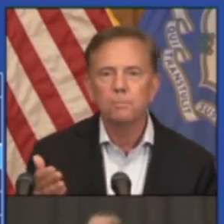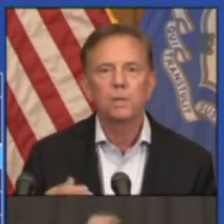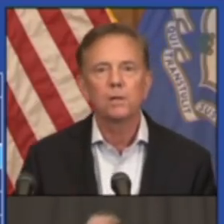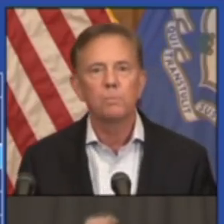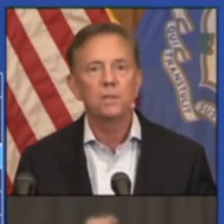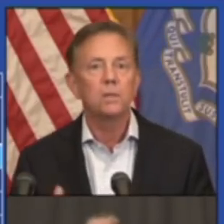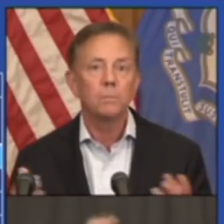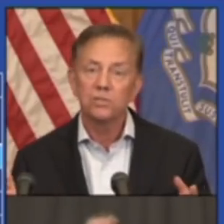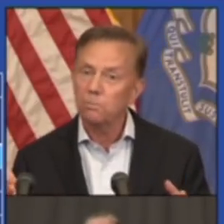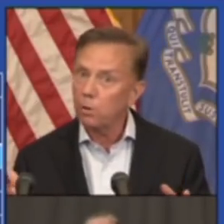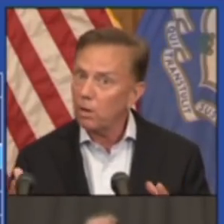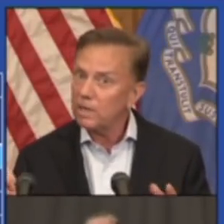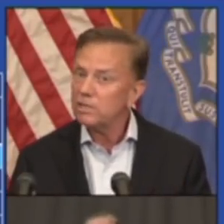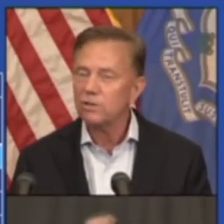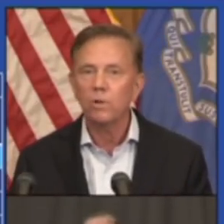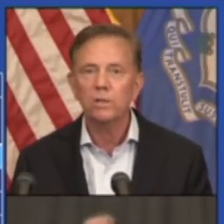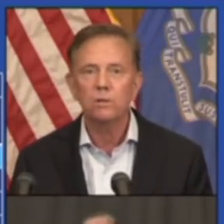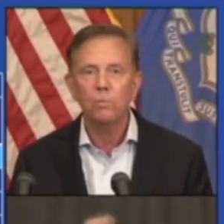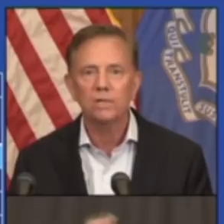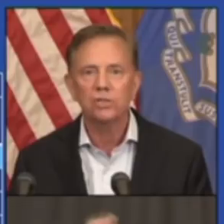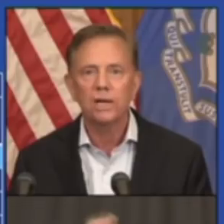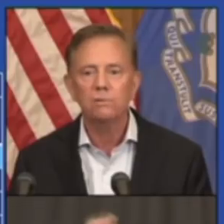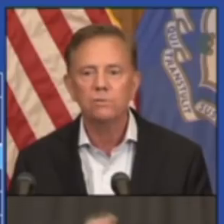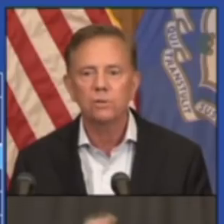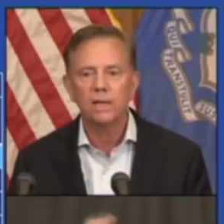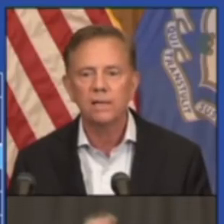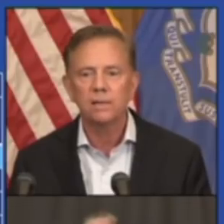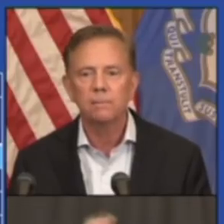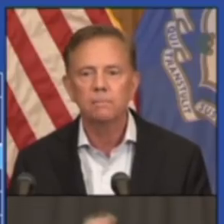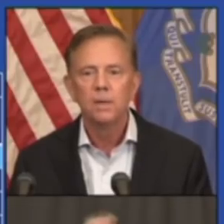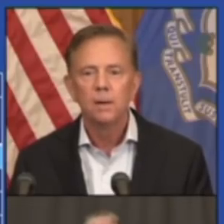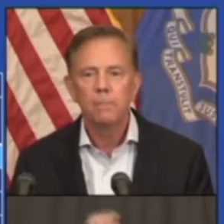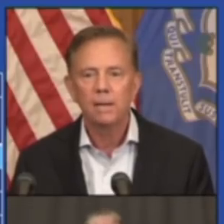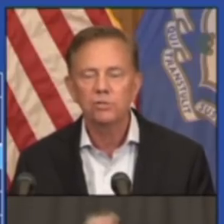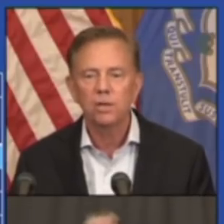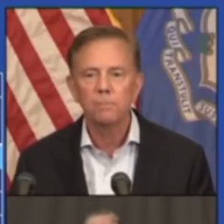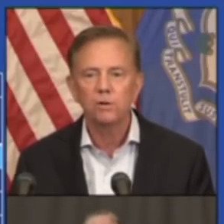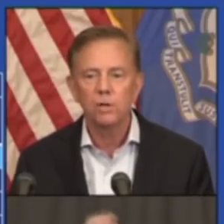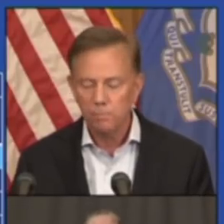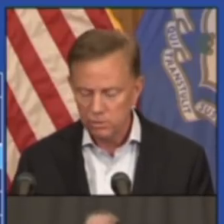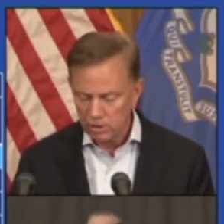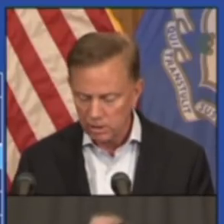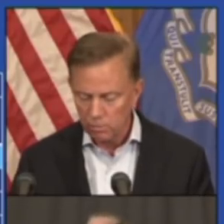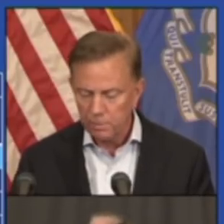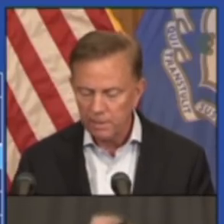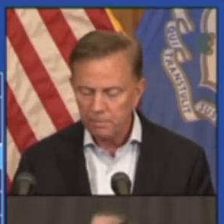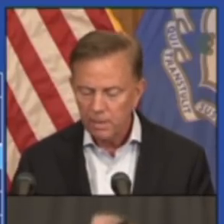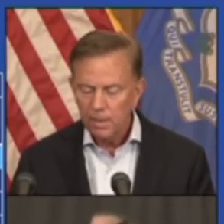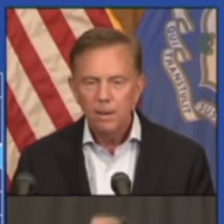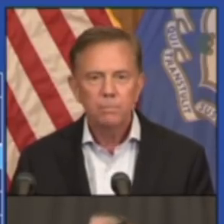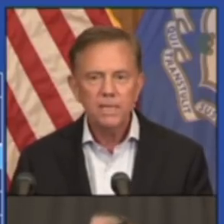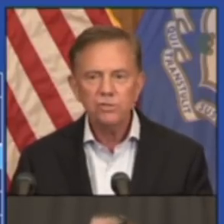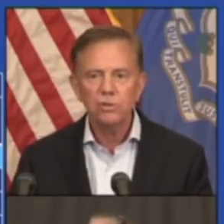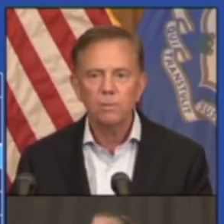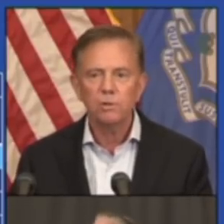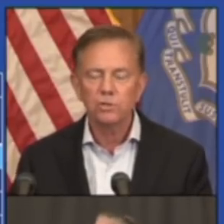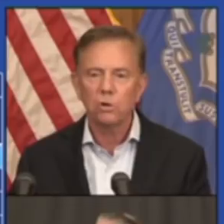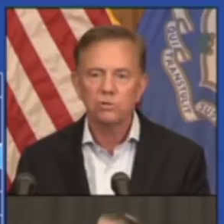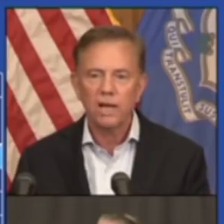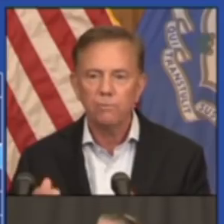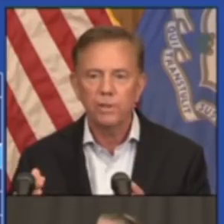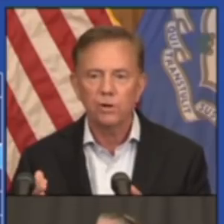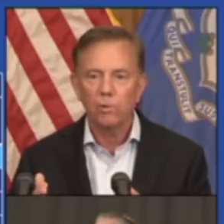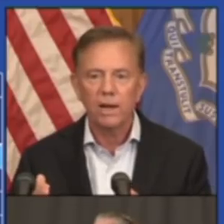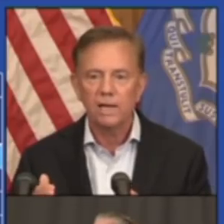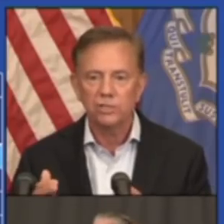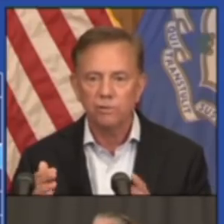popped up a little bit. There have been some parties in Wyndham, watch out. So that bounced up their numbers a little bit. But these numbers are